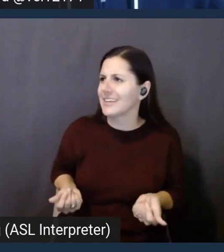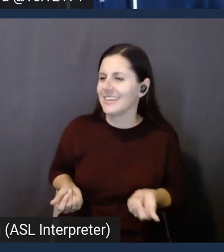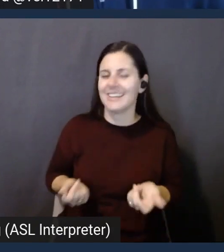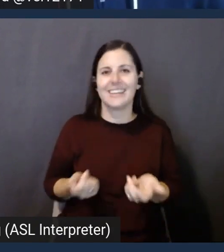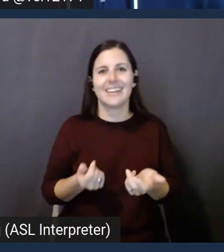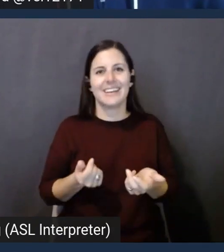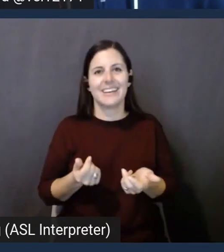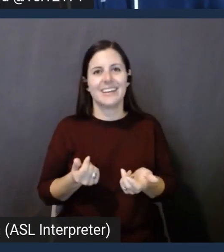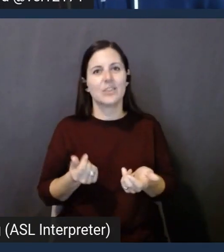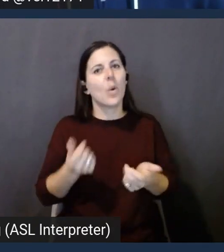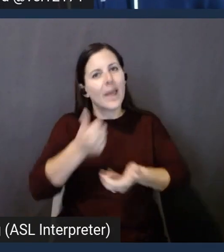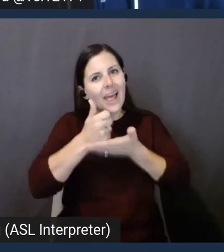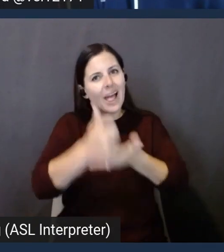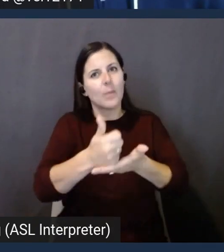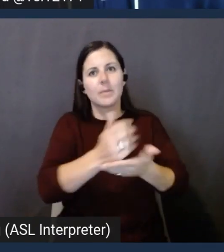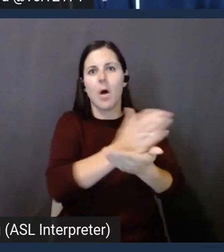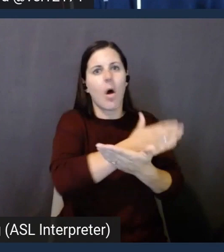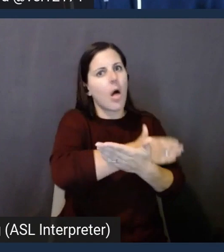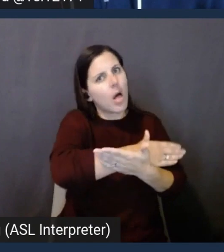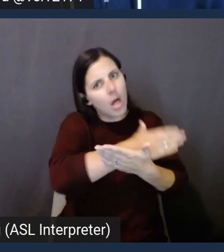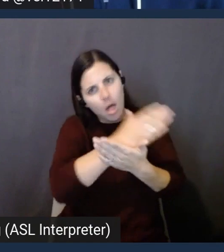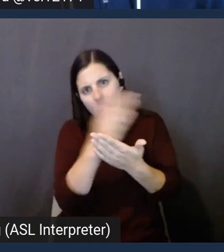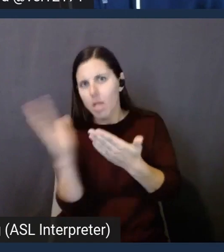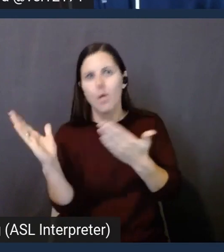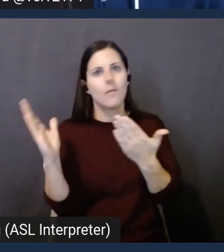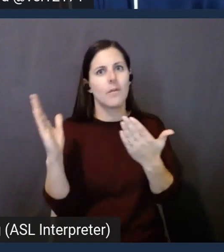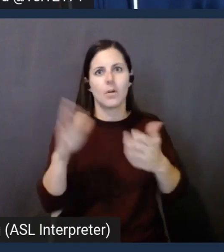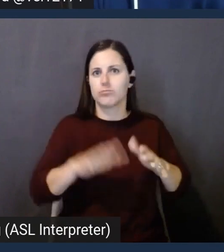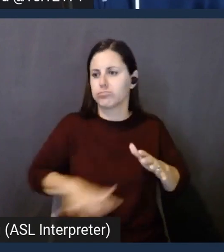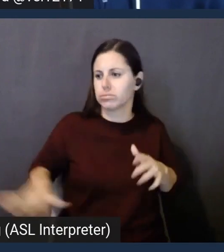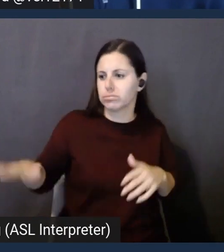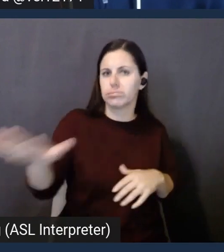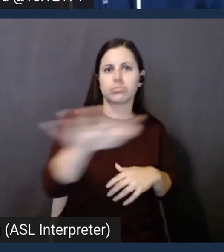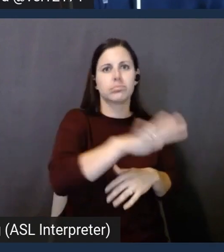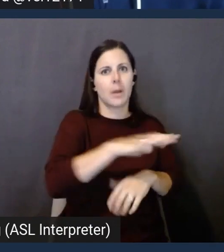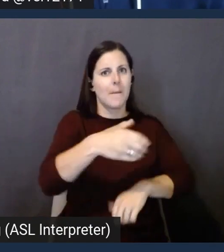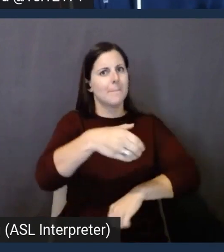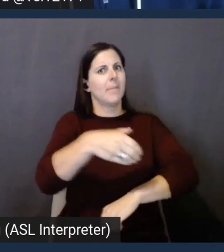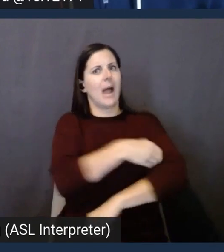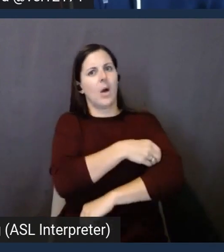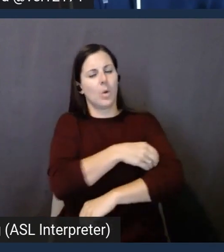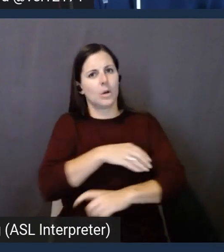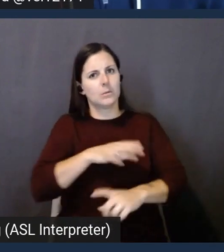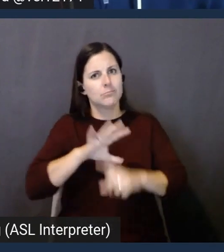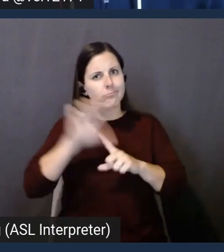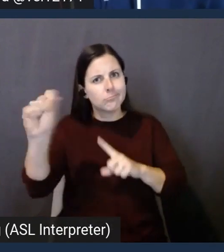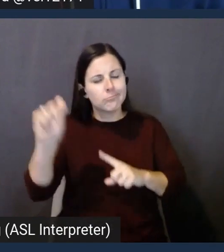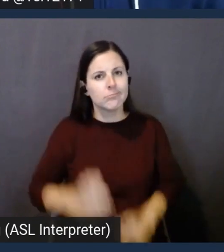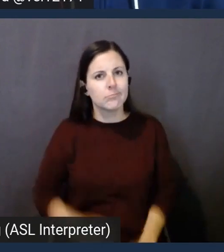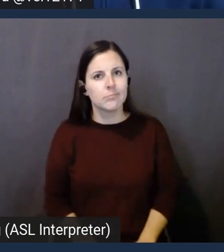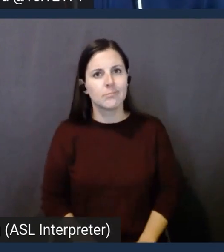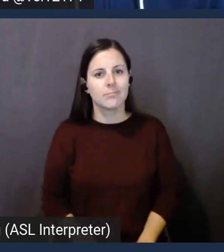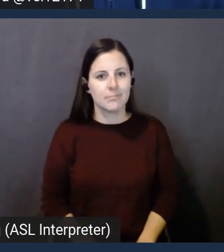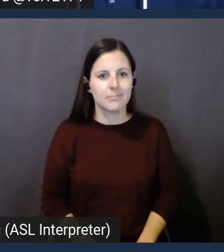across segments and across verticals. That's, I think, the real power of this capability. Yeah, yeah. So I